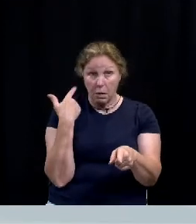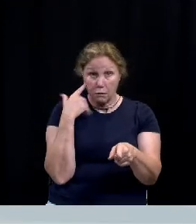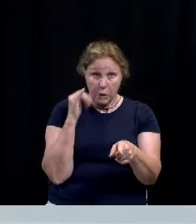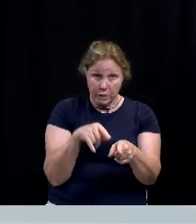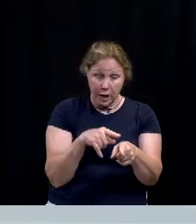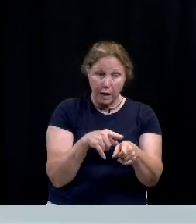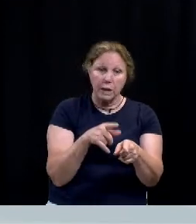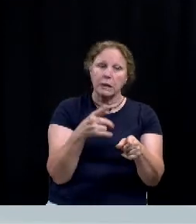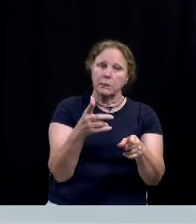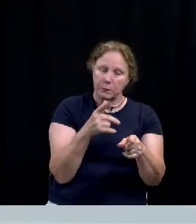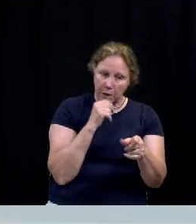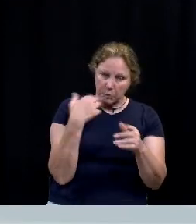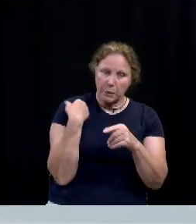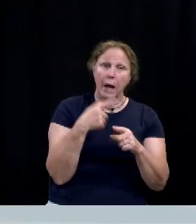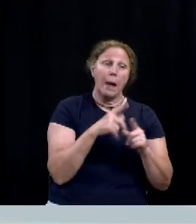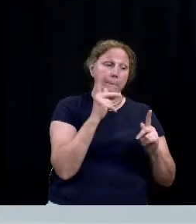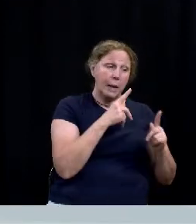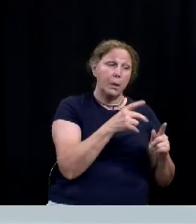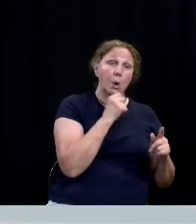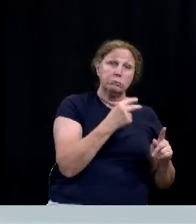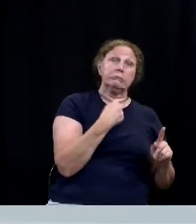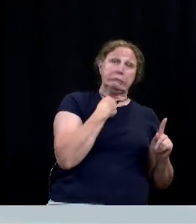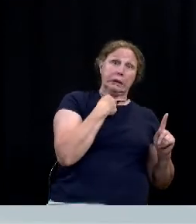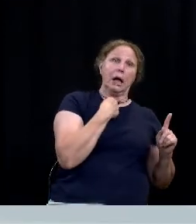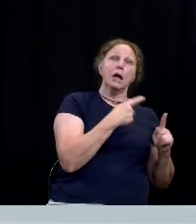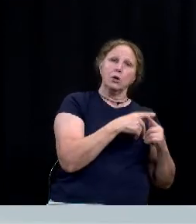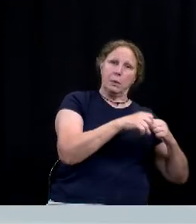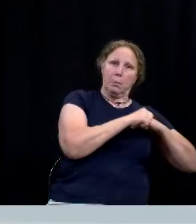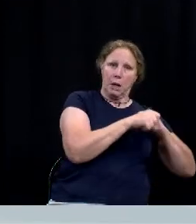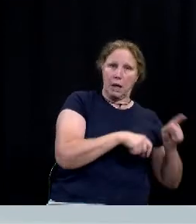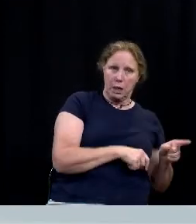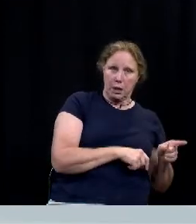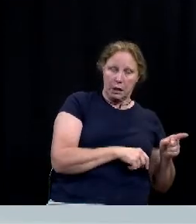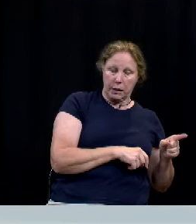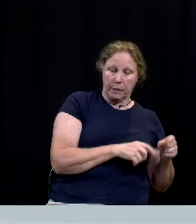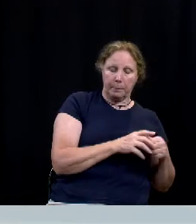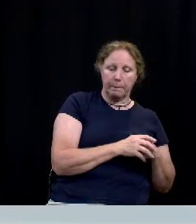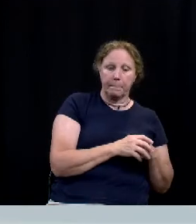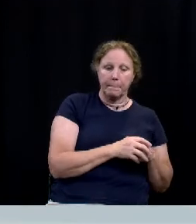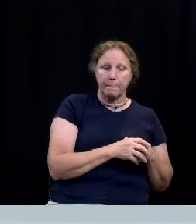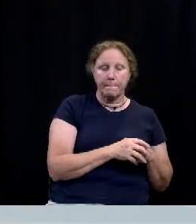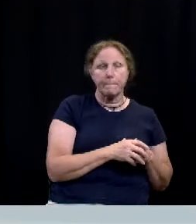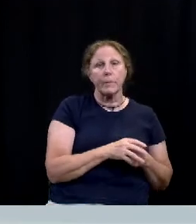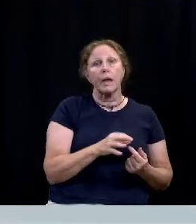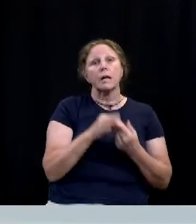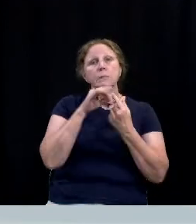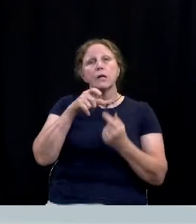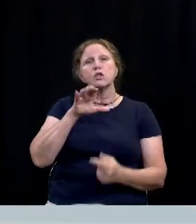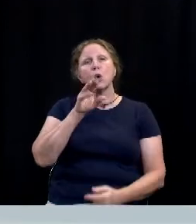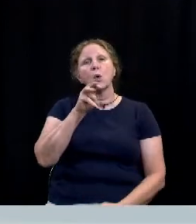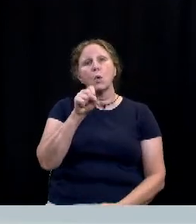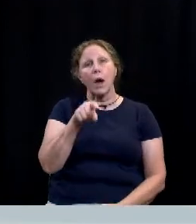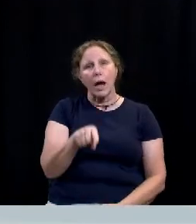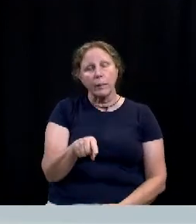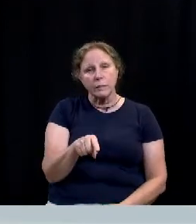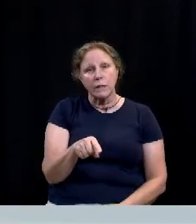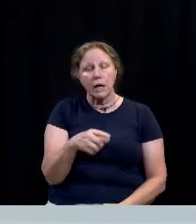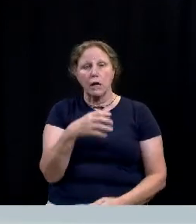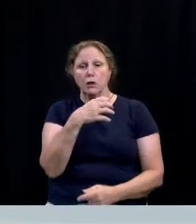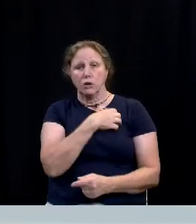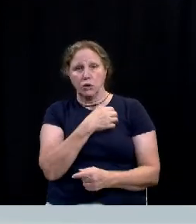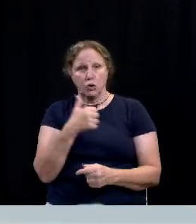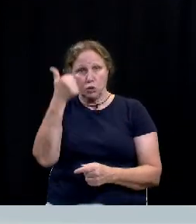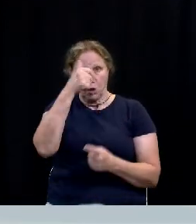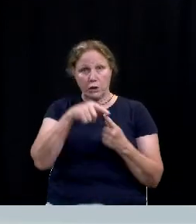protect victims of family violence the special crimes unit which consists of a sergeant and six